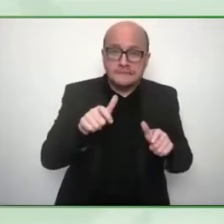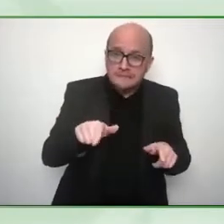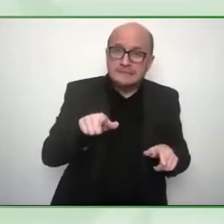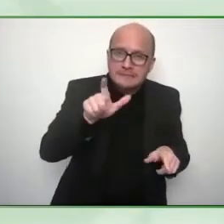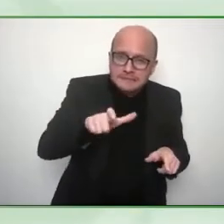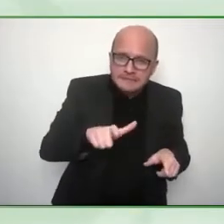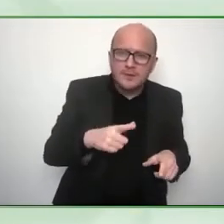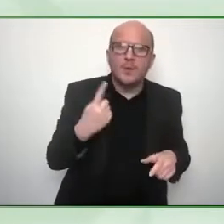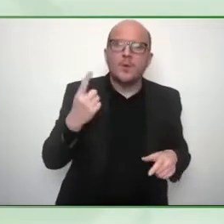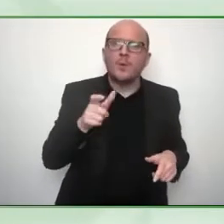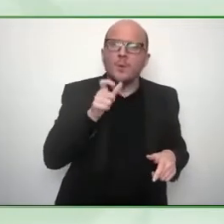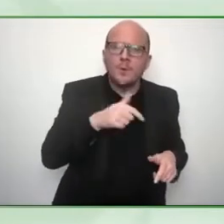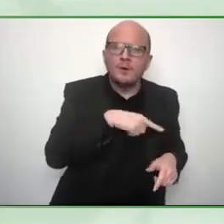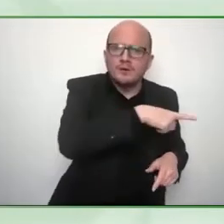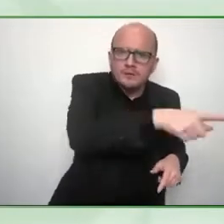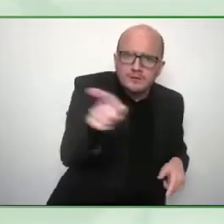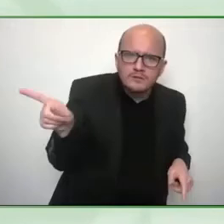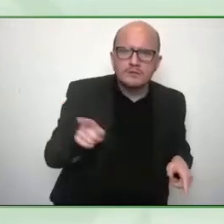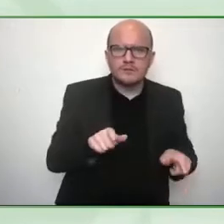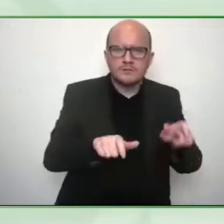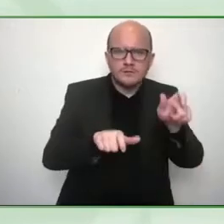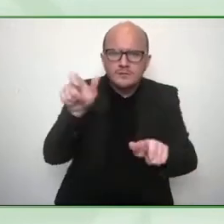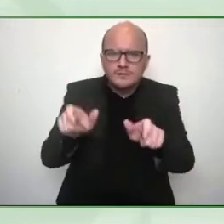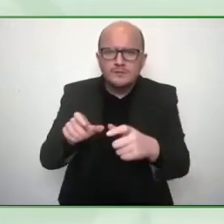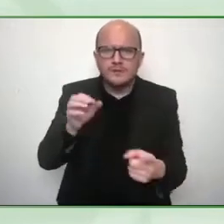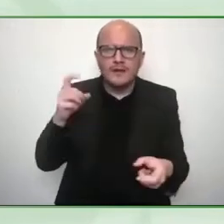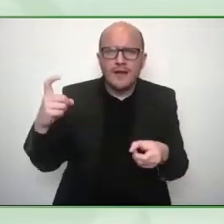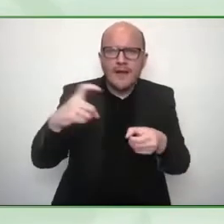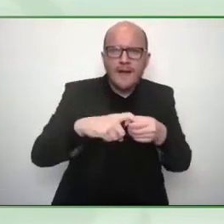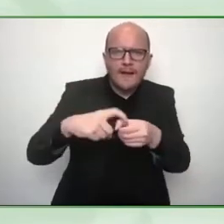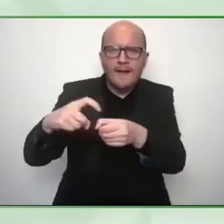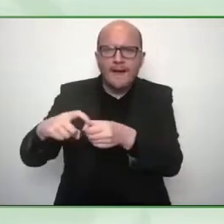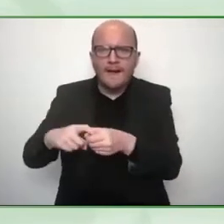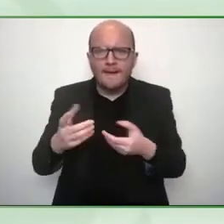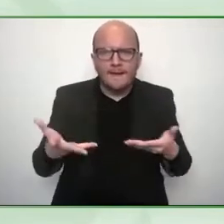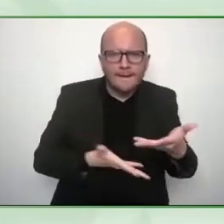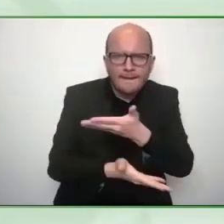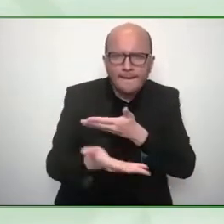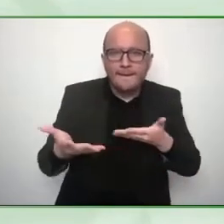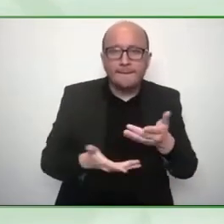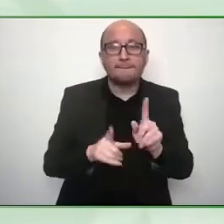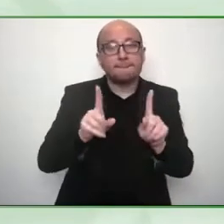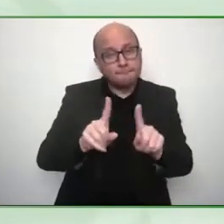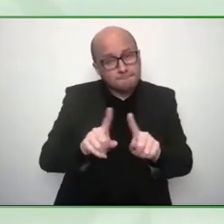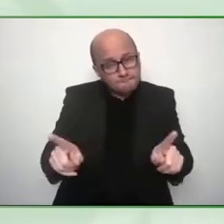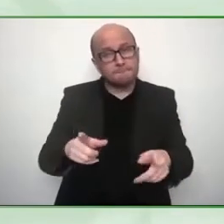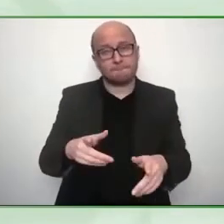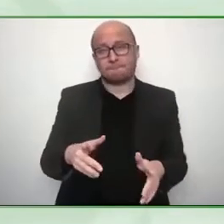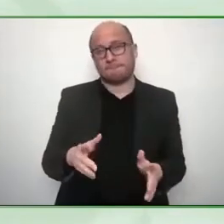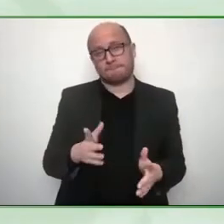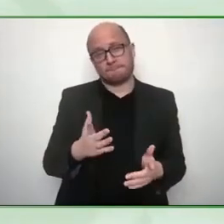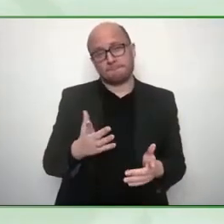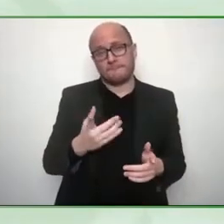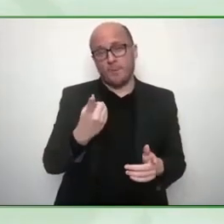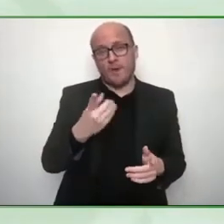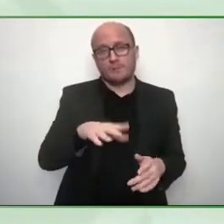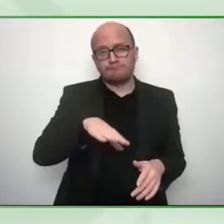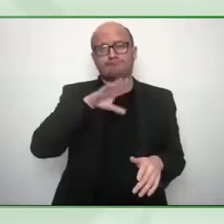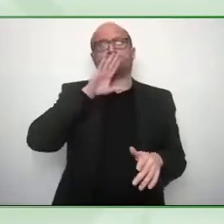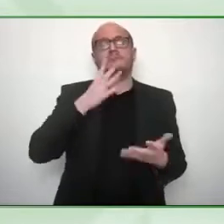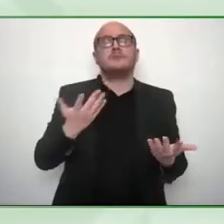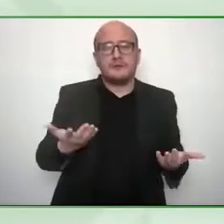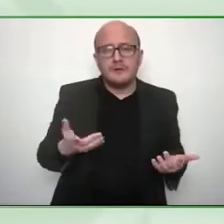later but one of the big issues is the lack of audiologists and and and i think that's a big challenge worldwide